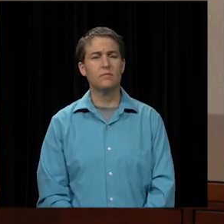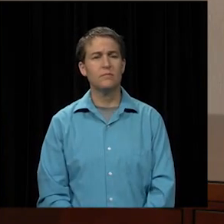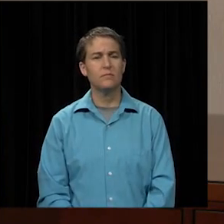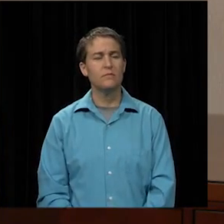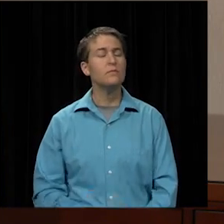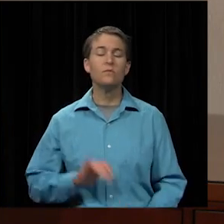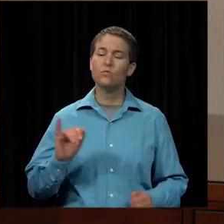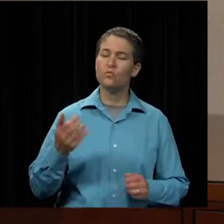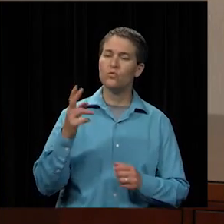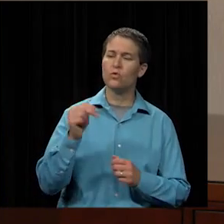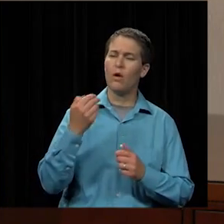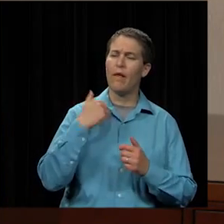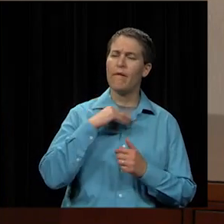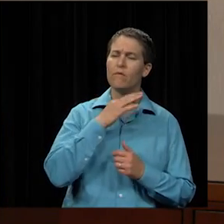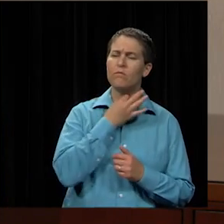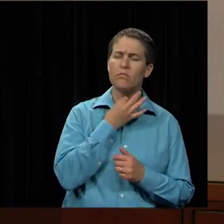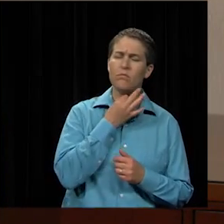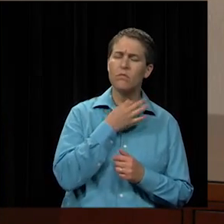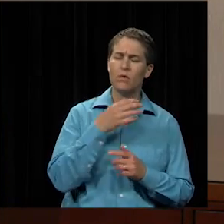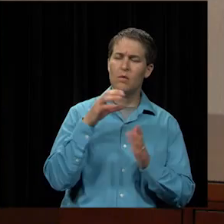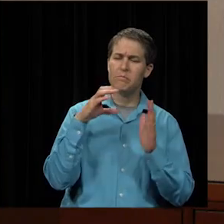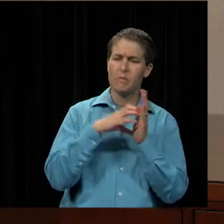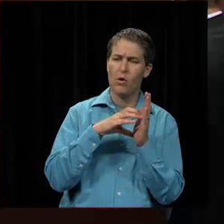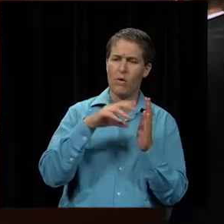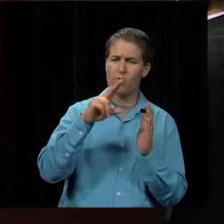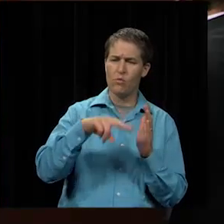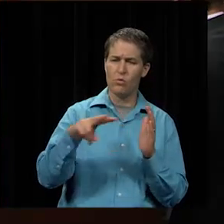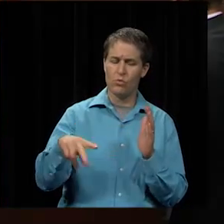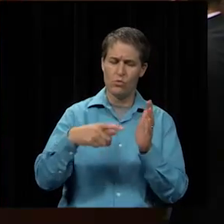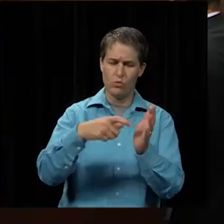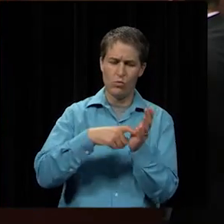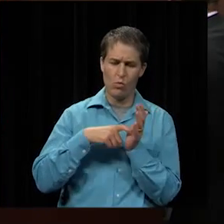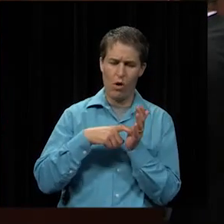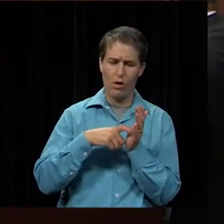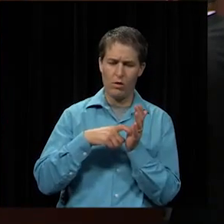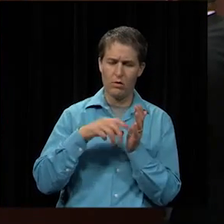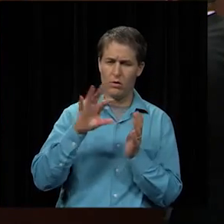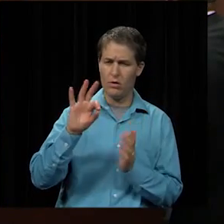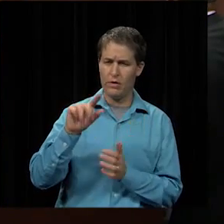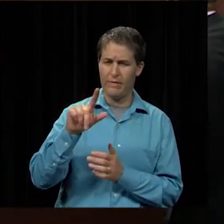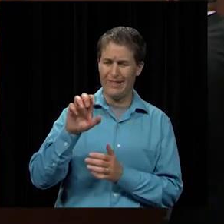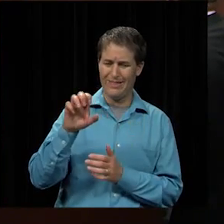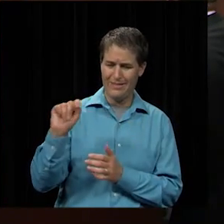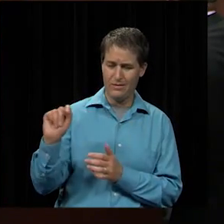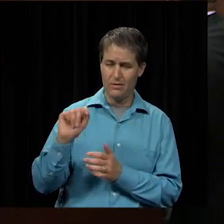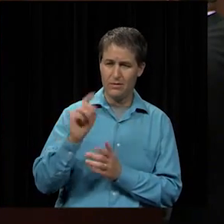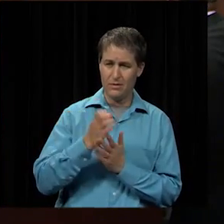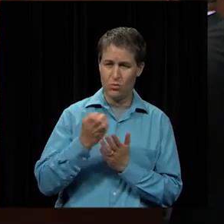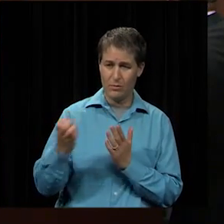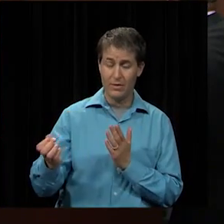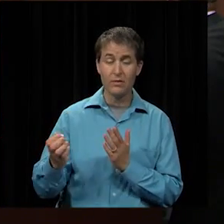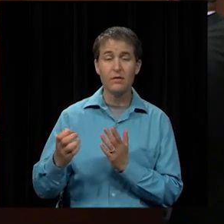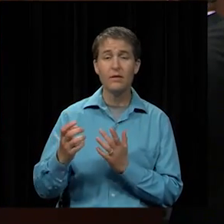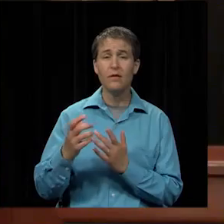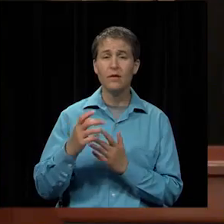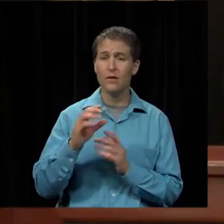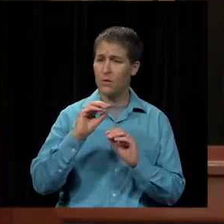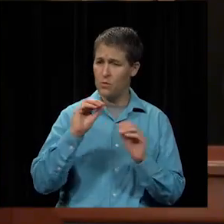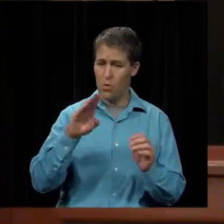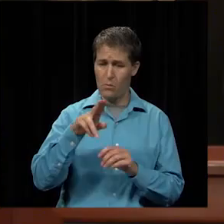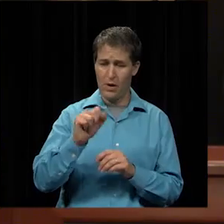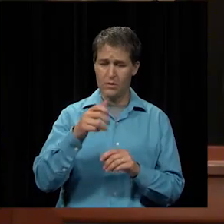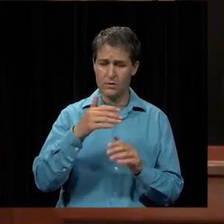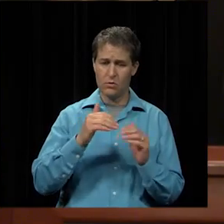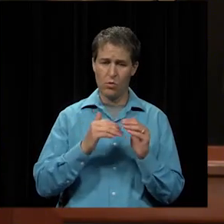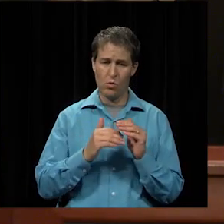john i just had a question on paragraph 22 the required fleet equipment the fort that no bus would exceed